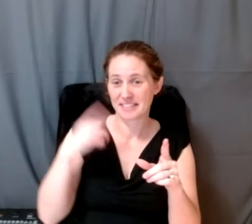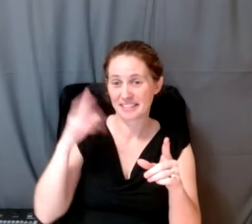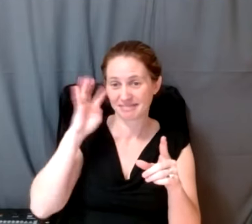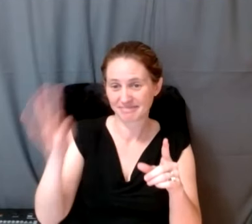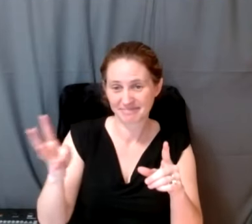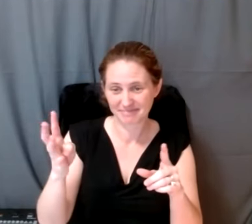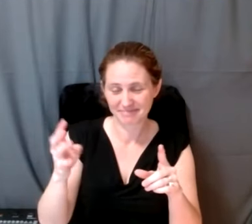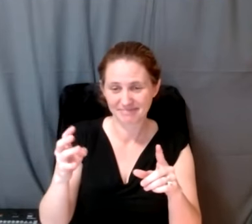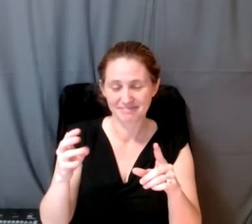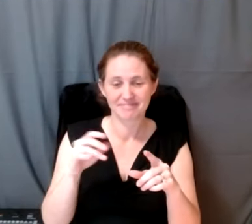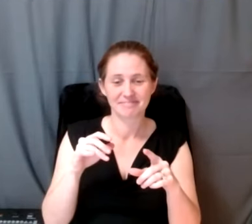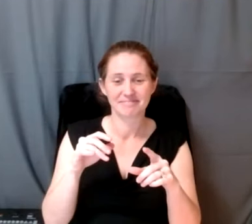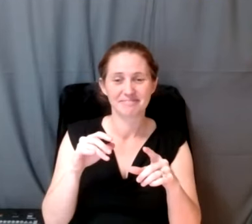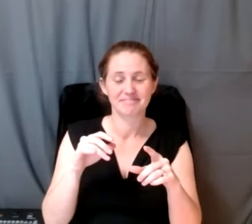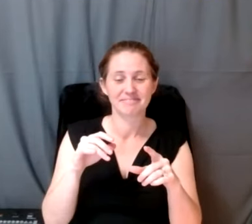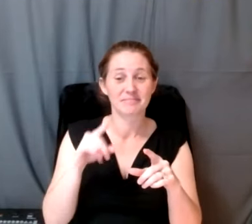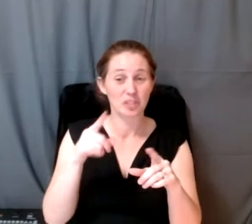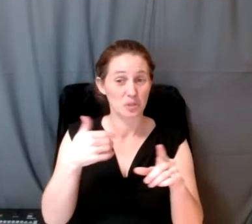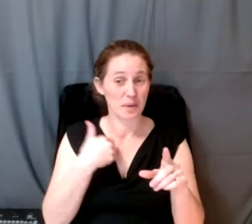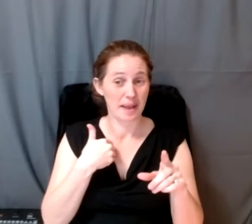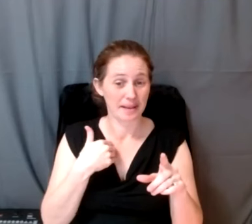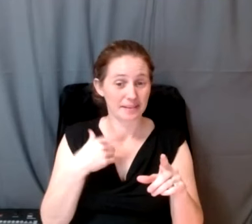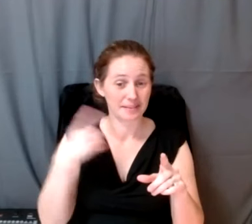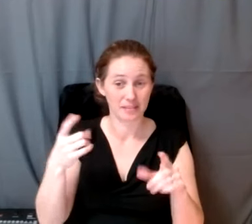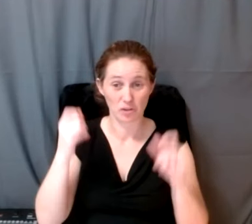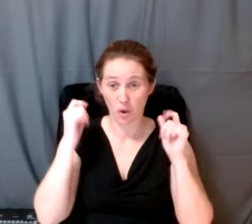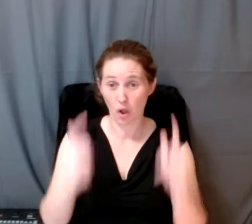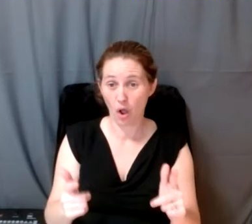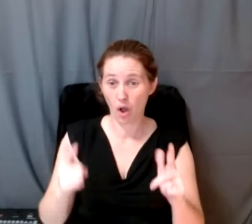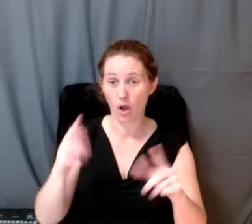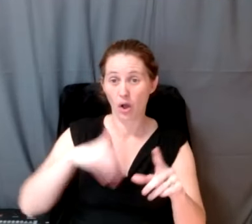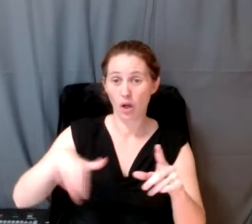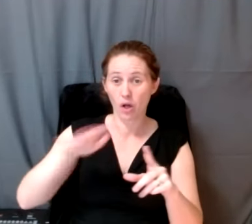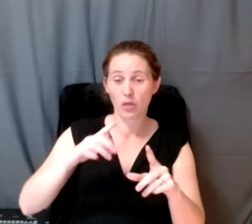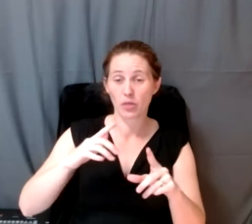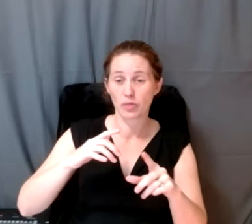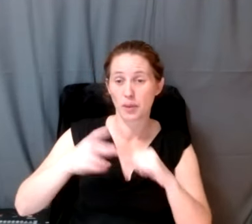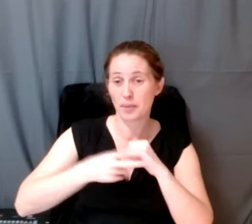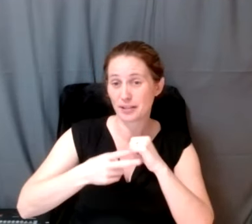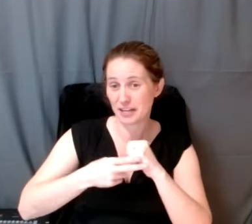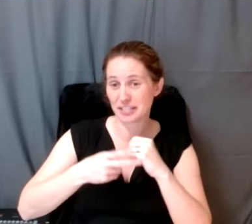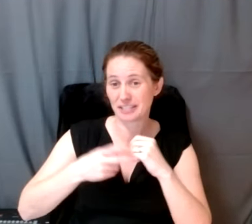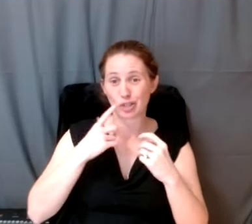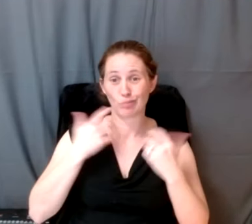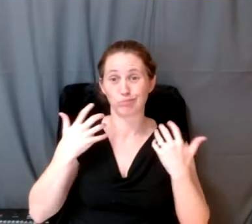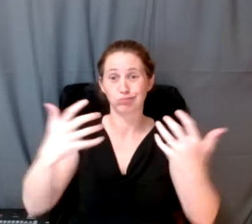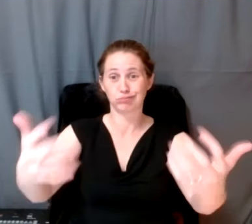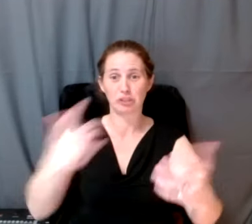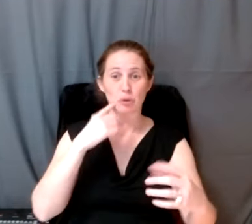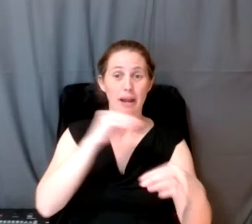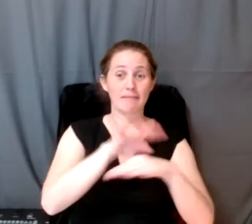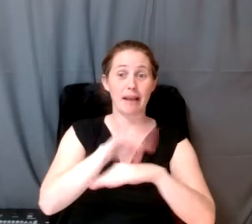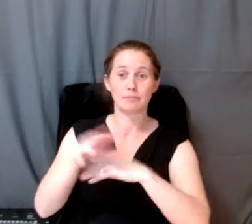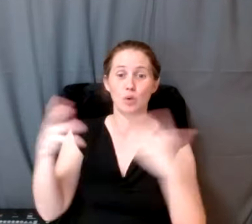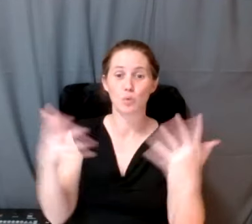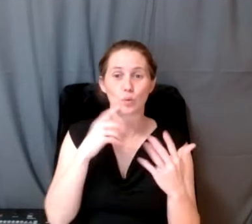you, right? So you had the year of all of the state historic preservation officers in the country and you could advise them. What